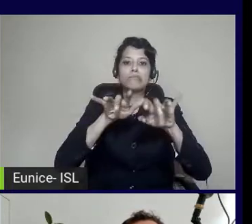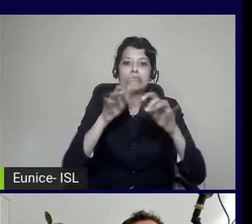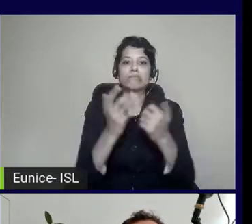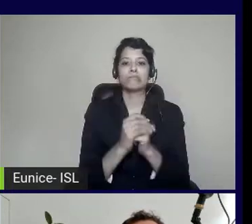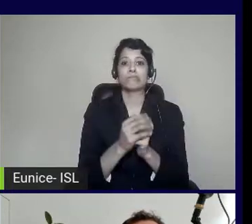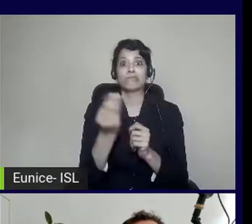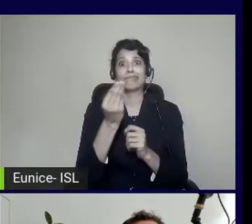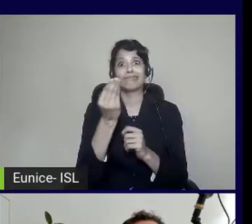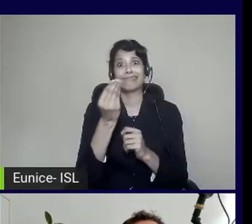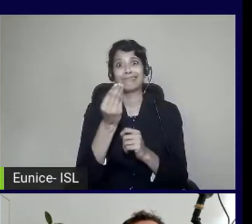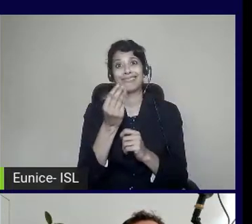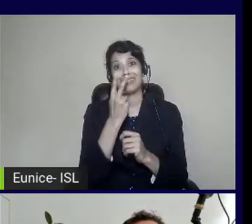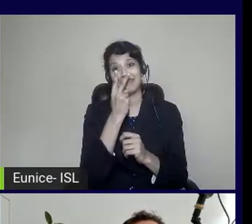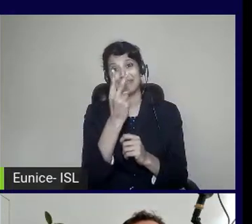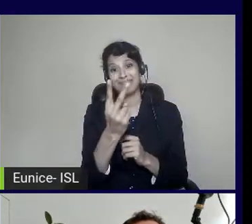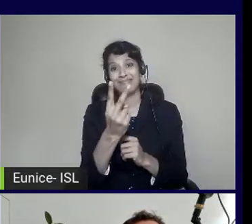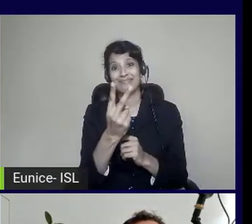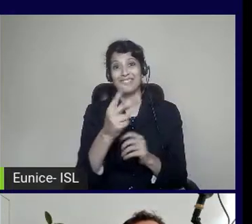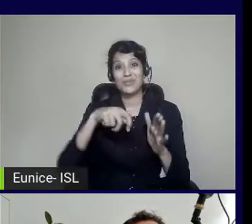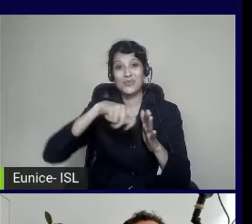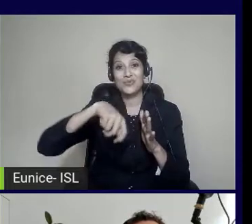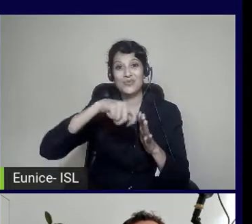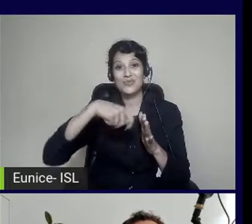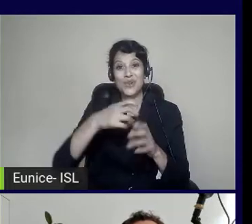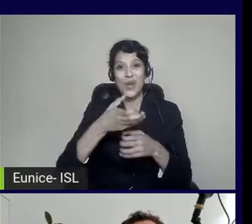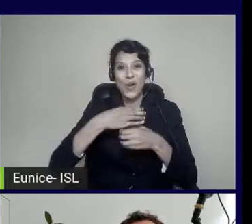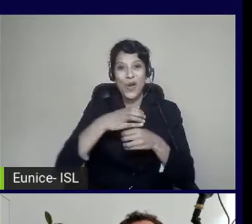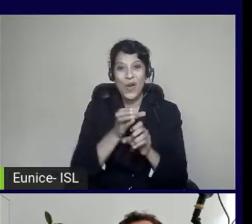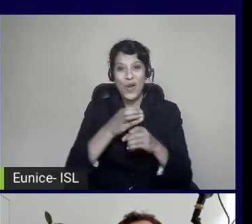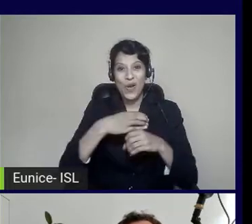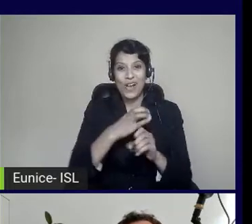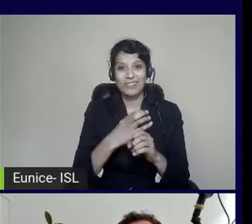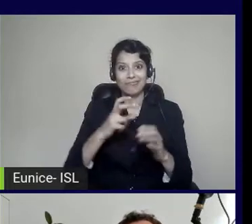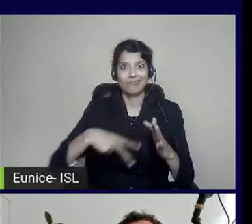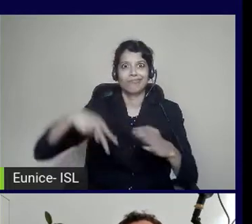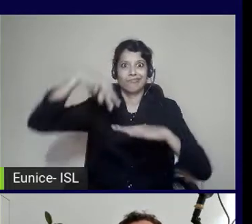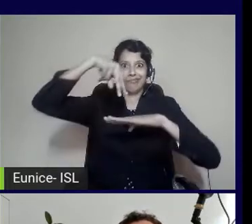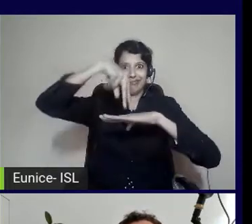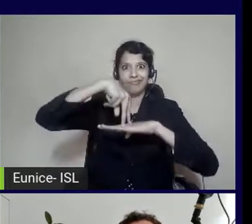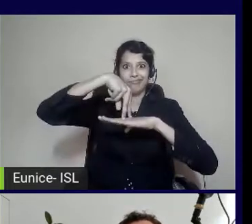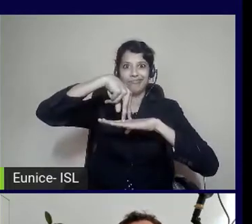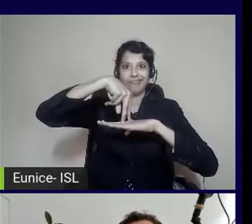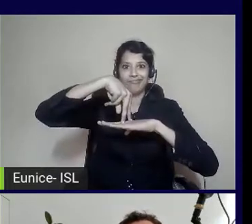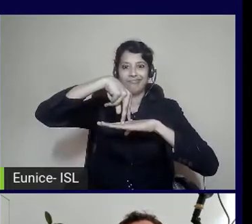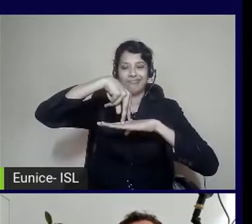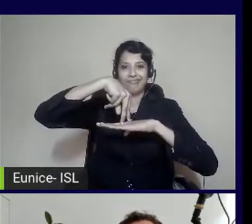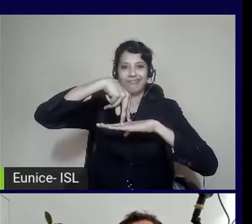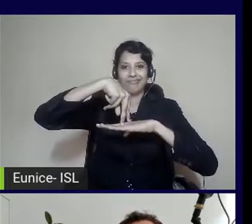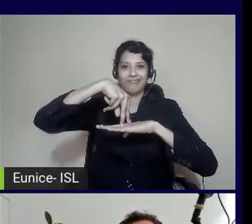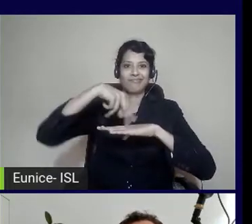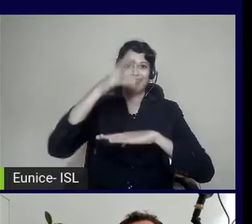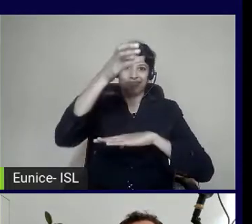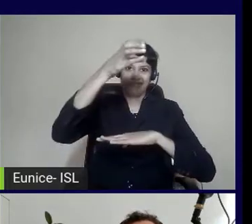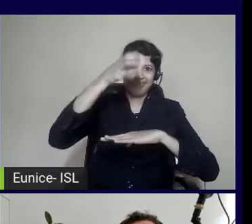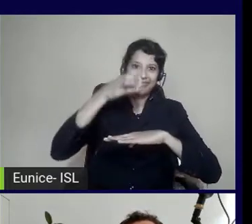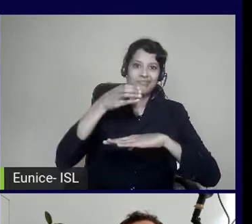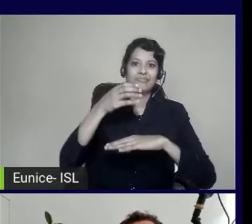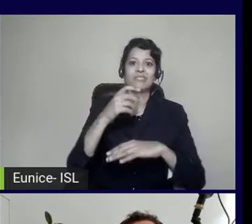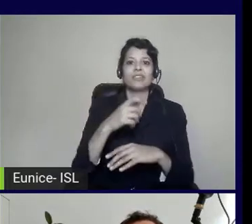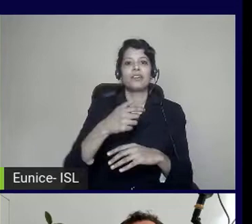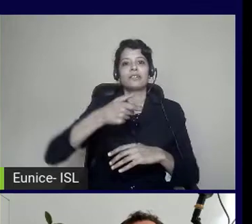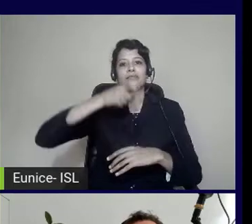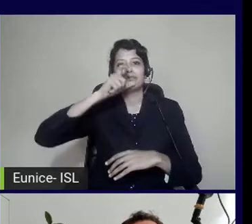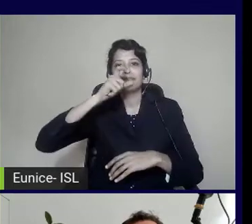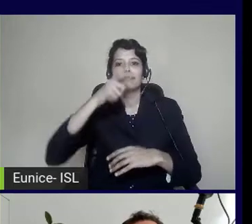I even have to, can see that there is me trying to get coffee, I have to be able to get up onto the counter